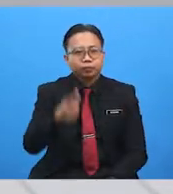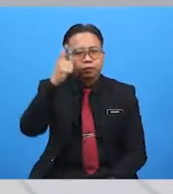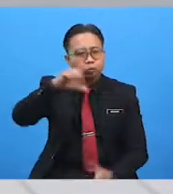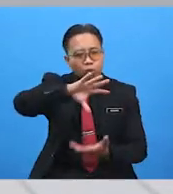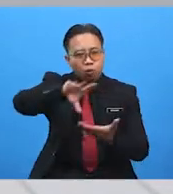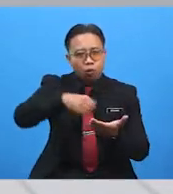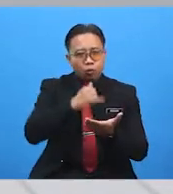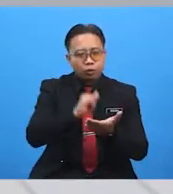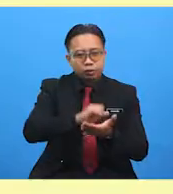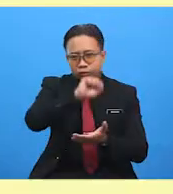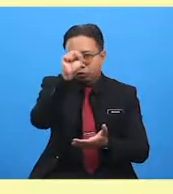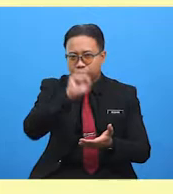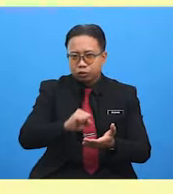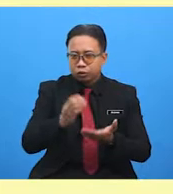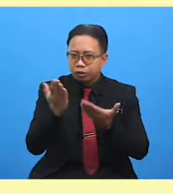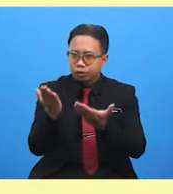questions here.